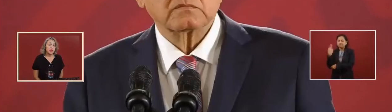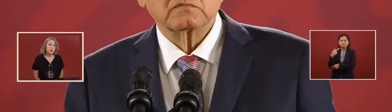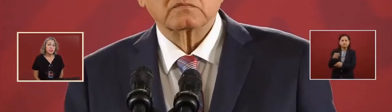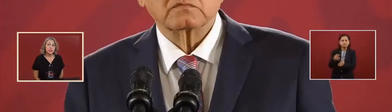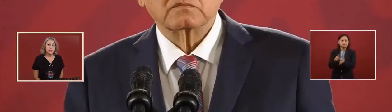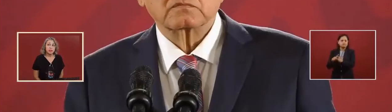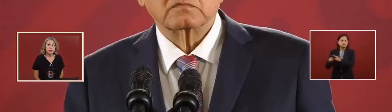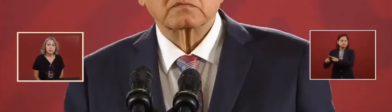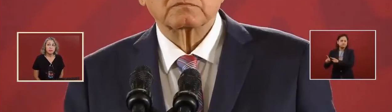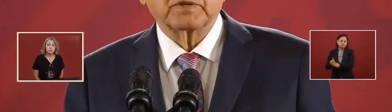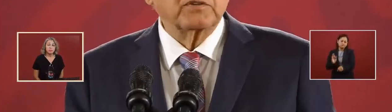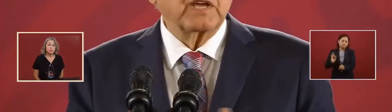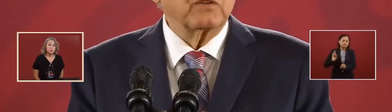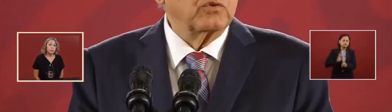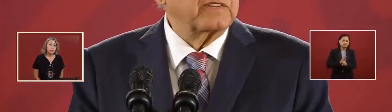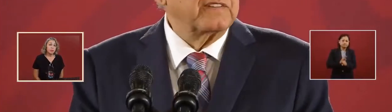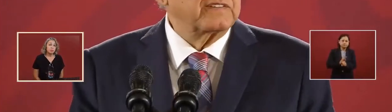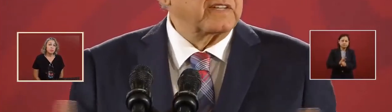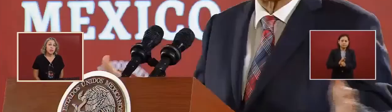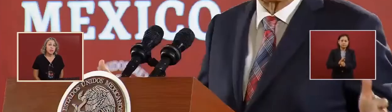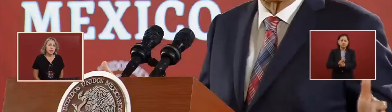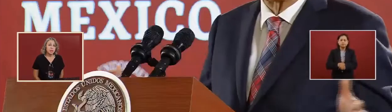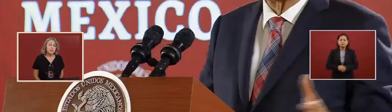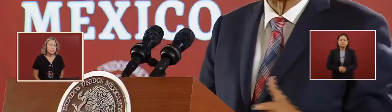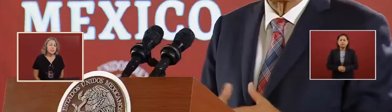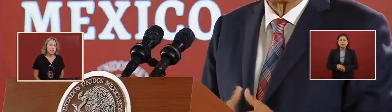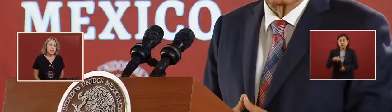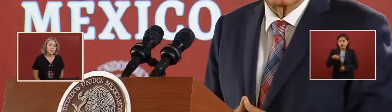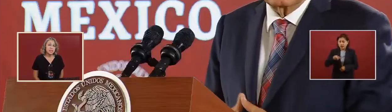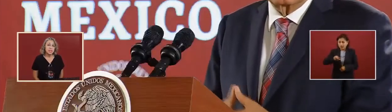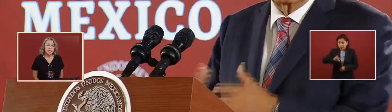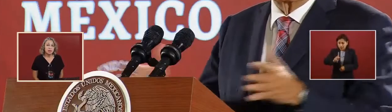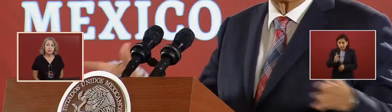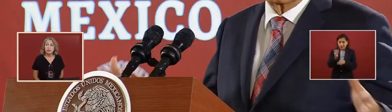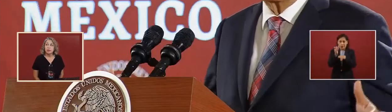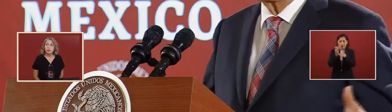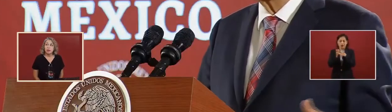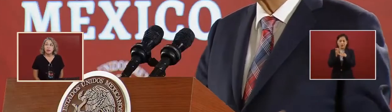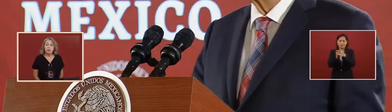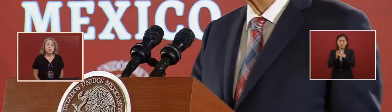But this doesn't exist now. This has changed.